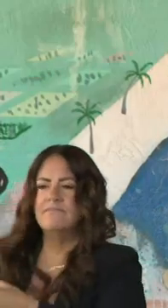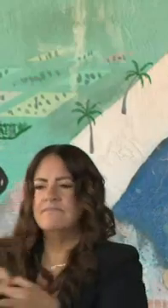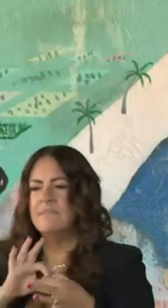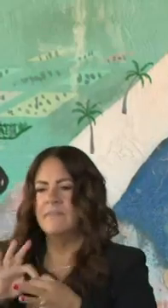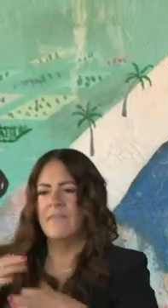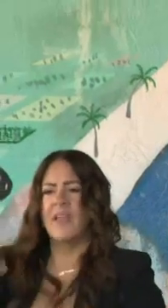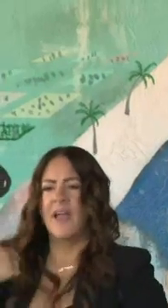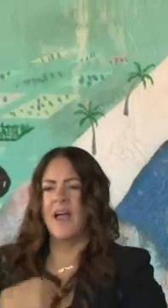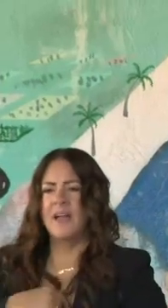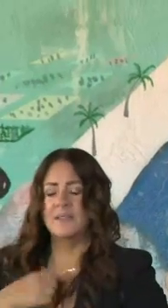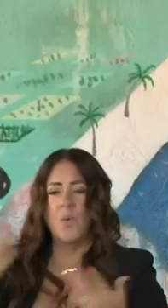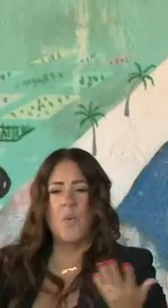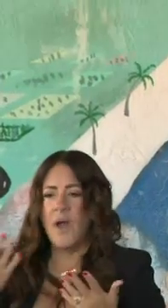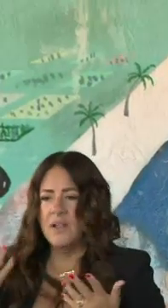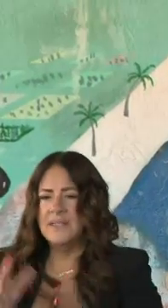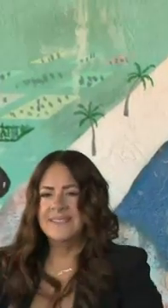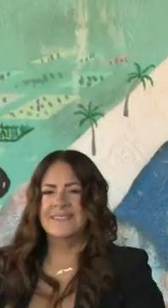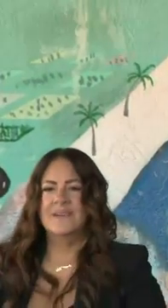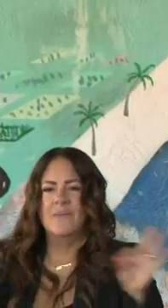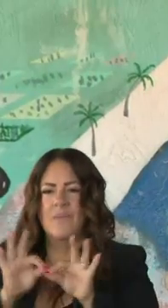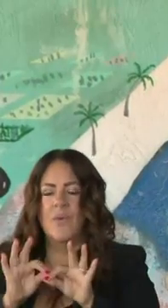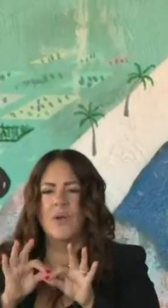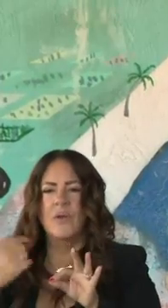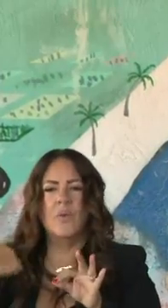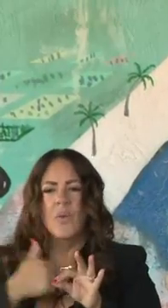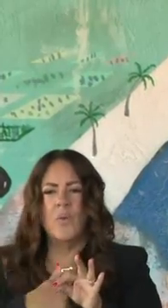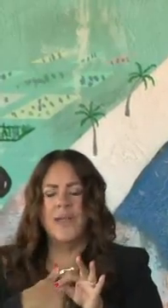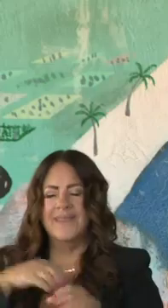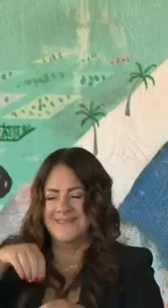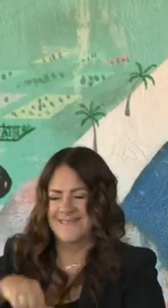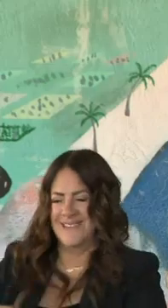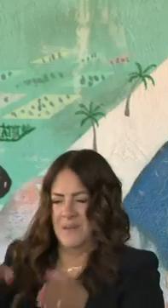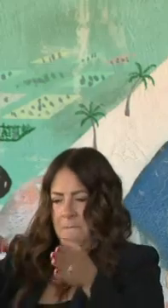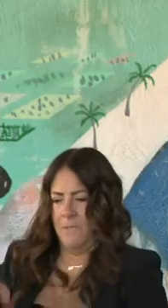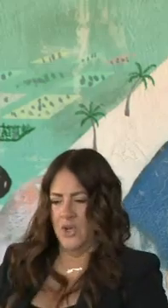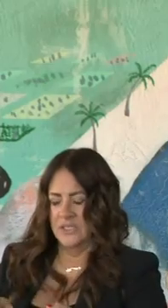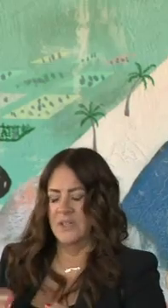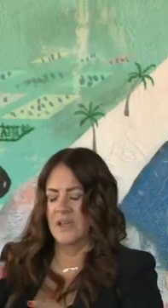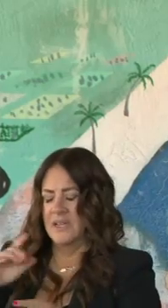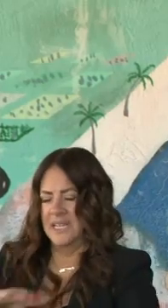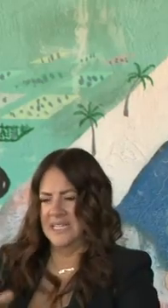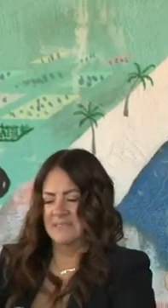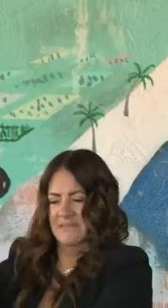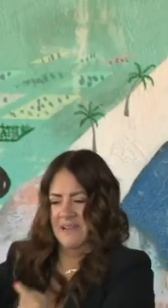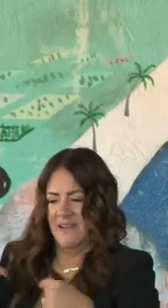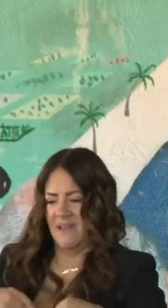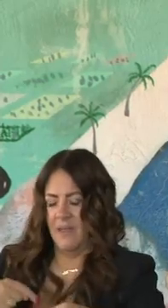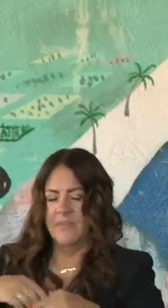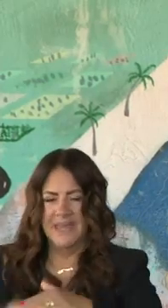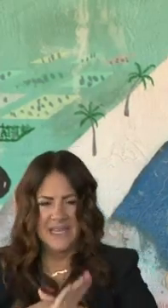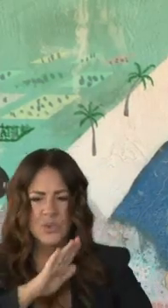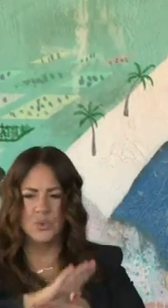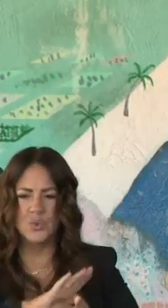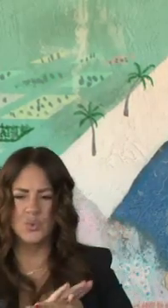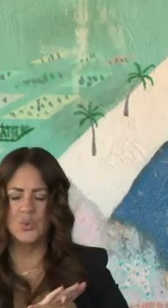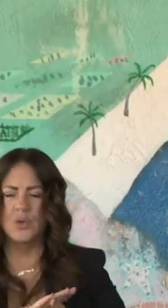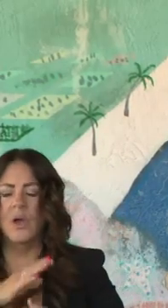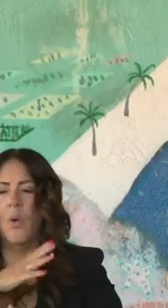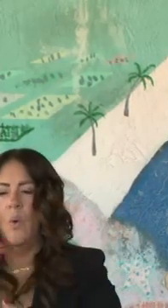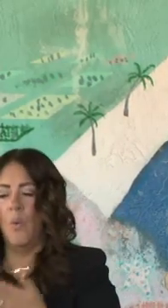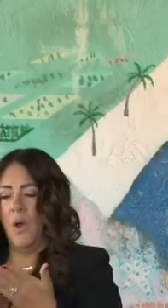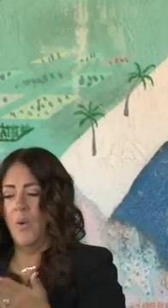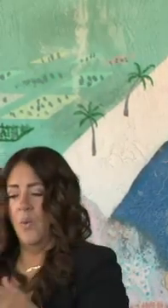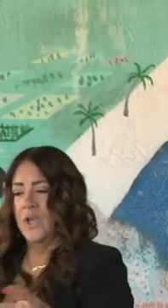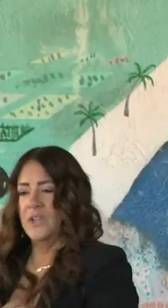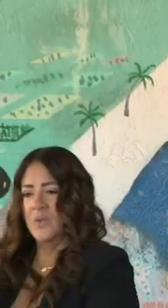essential importance we place on in-person instruction and the work that we have done in this state that I would argue